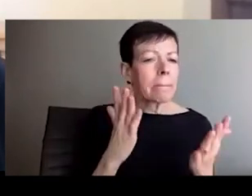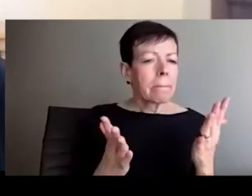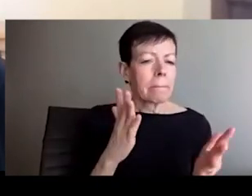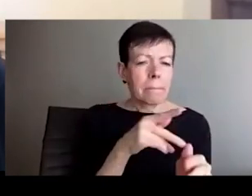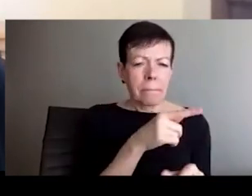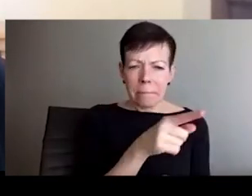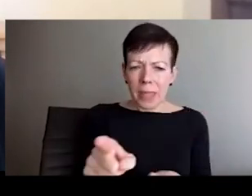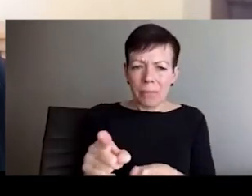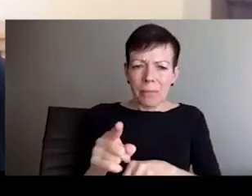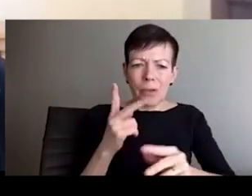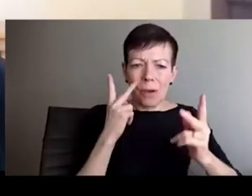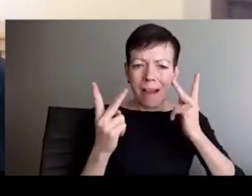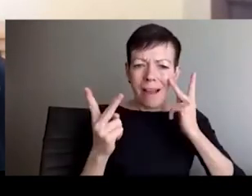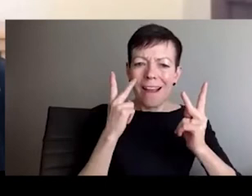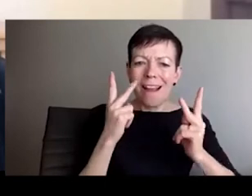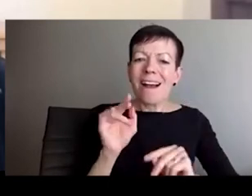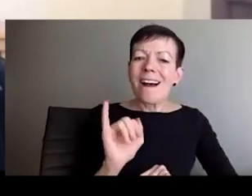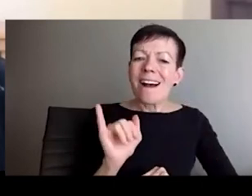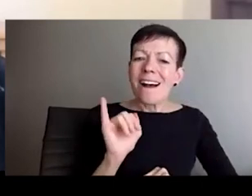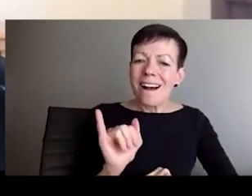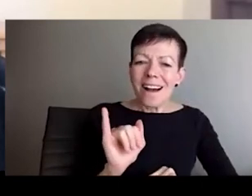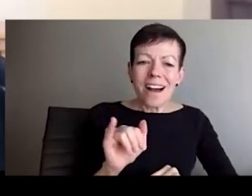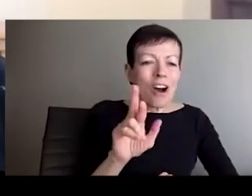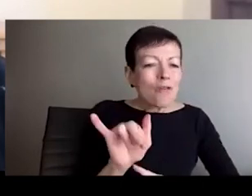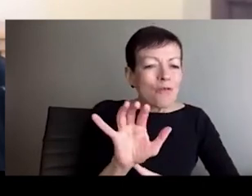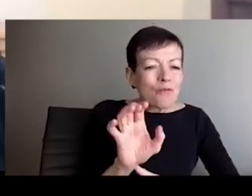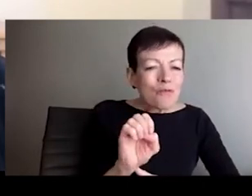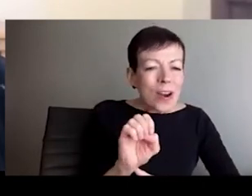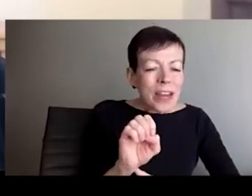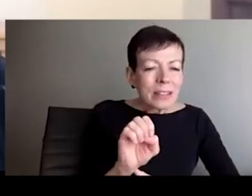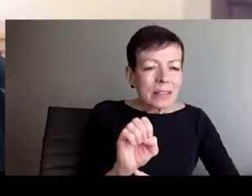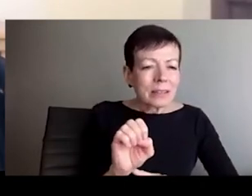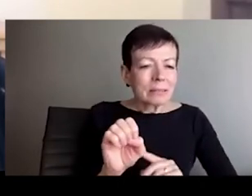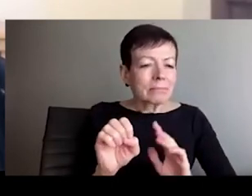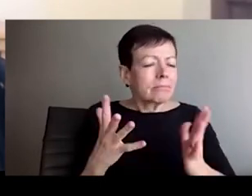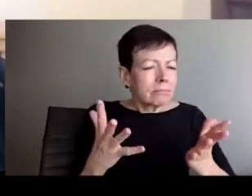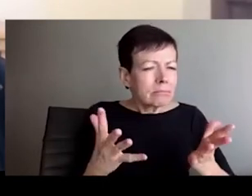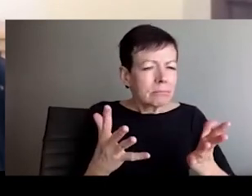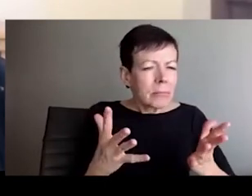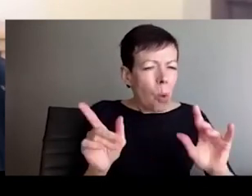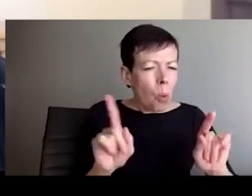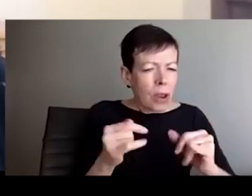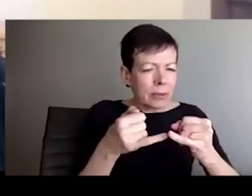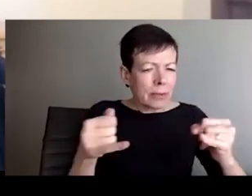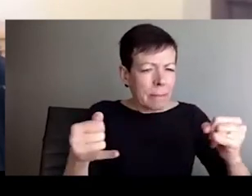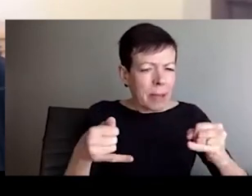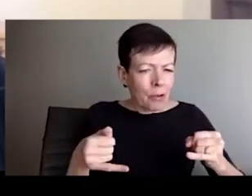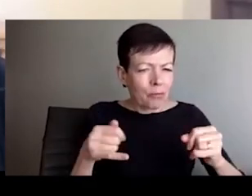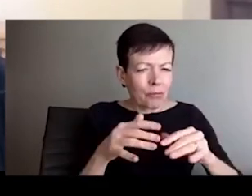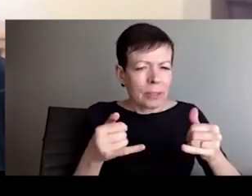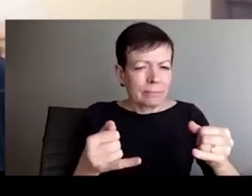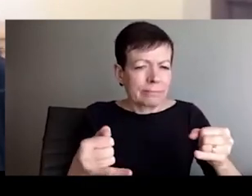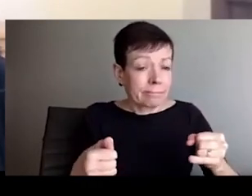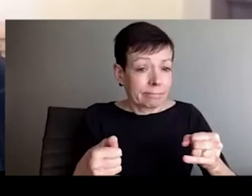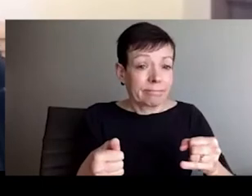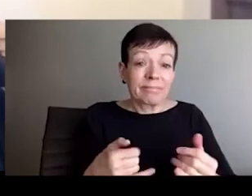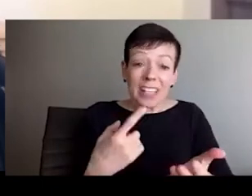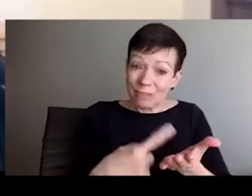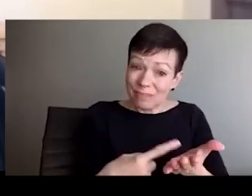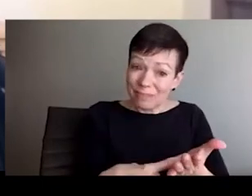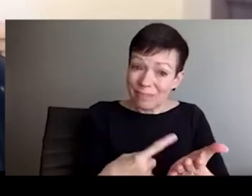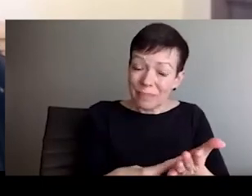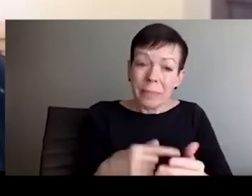biological, right, that there was a type of human, like degrees and levels of humanness, that's how race was initially understood.